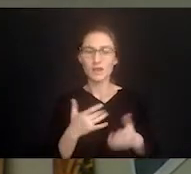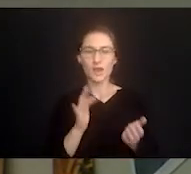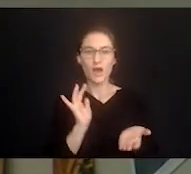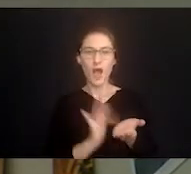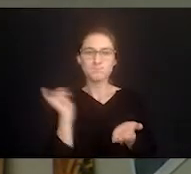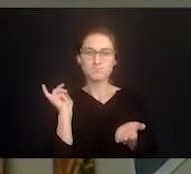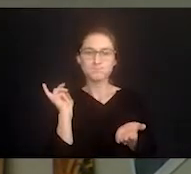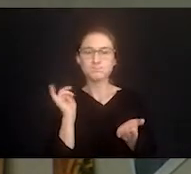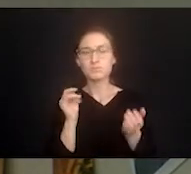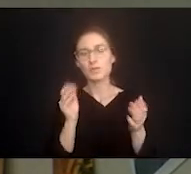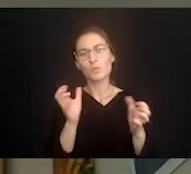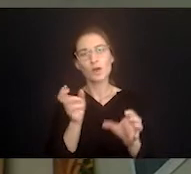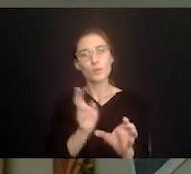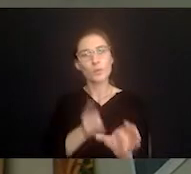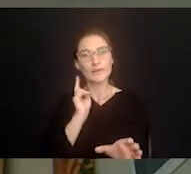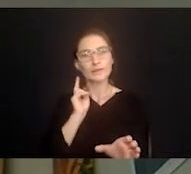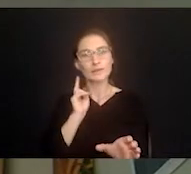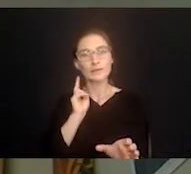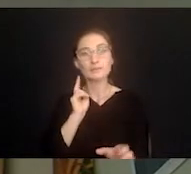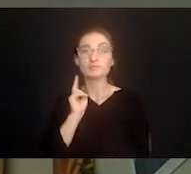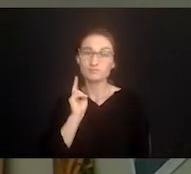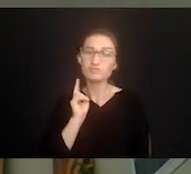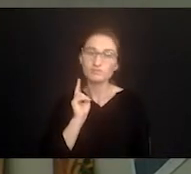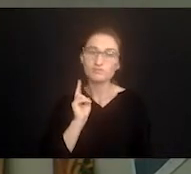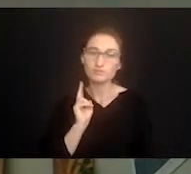unappreciated and we want to quit.